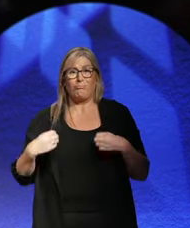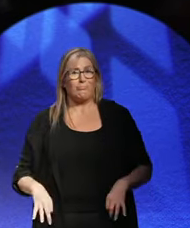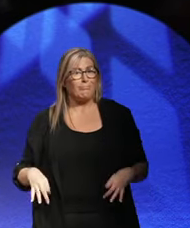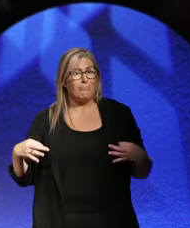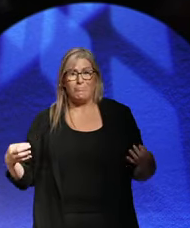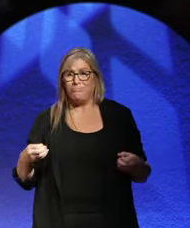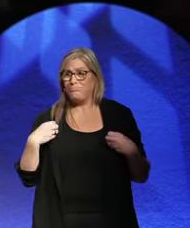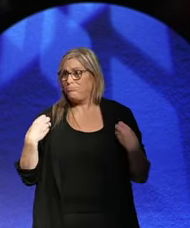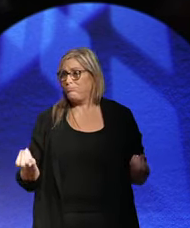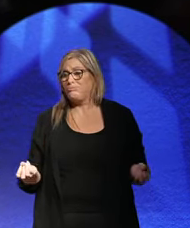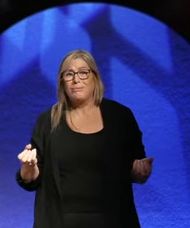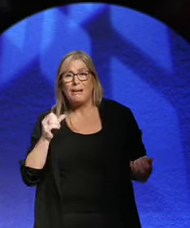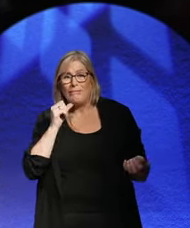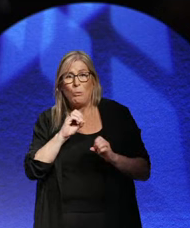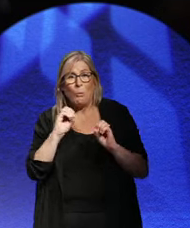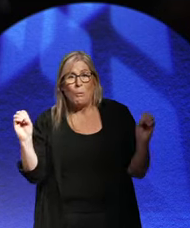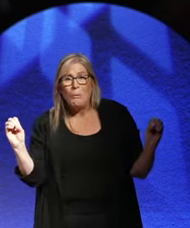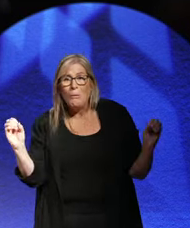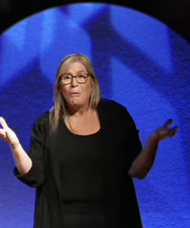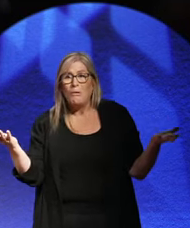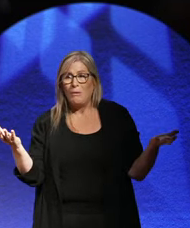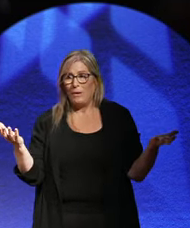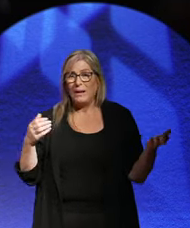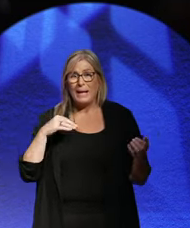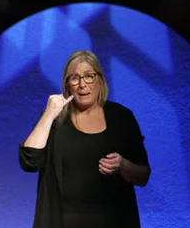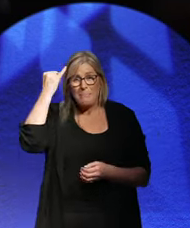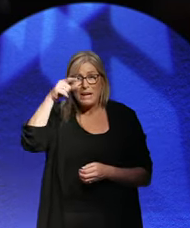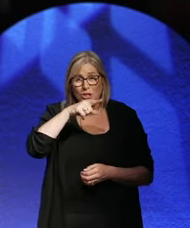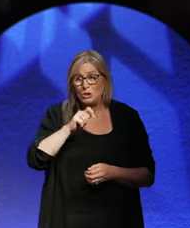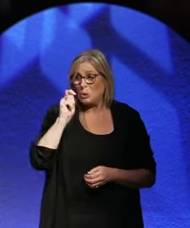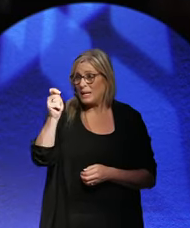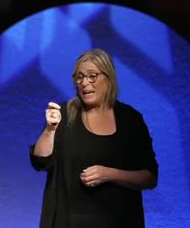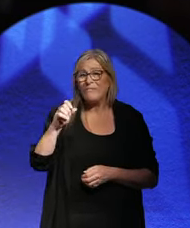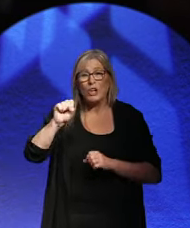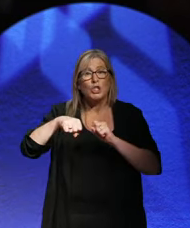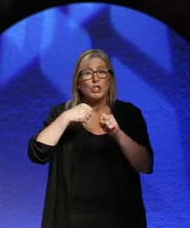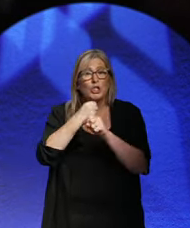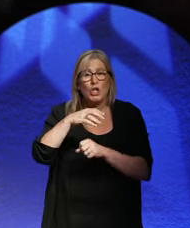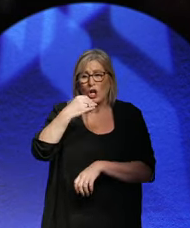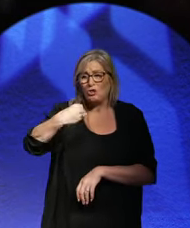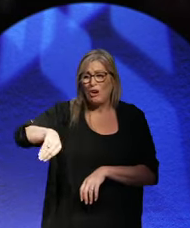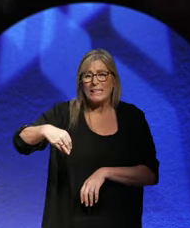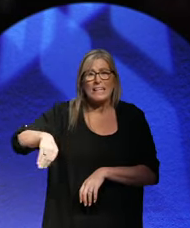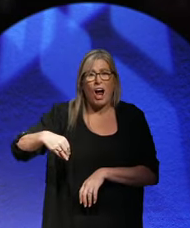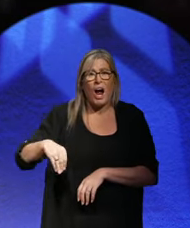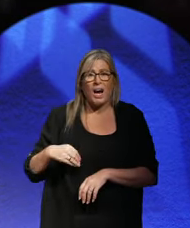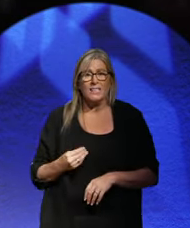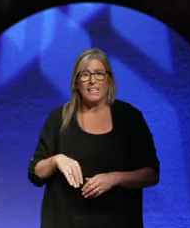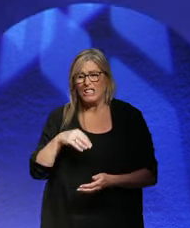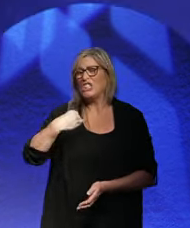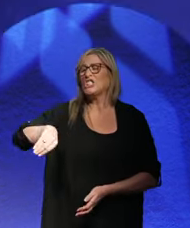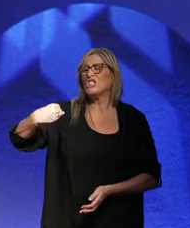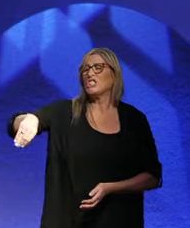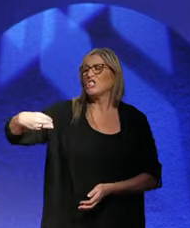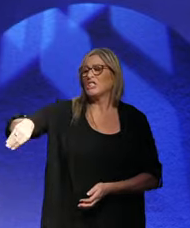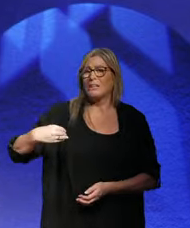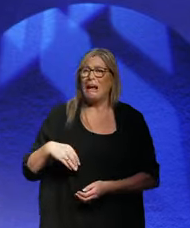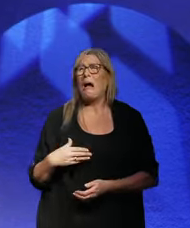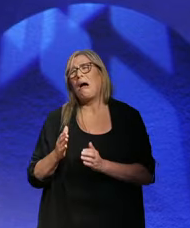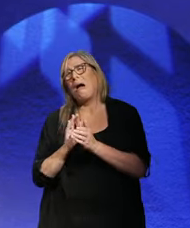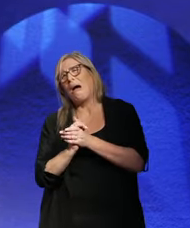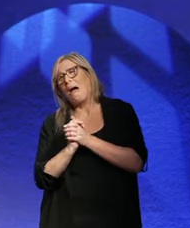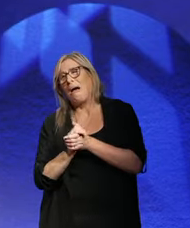kept on saying, imagine, you know, you've given your son a credit card and, you he's maxed out his credit card. He keeps asking